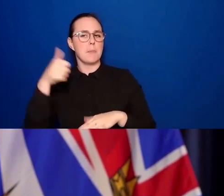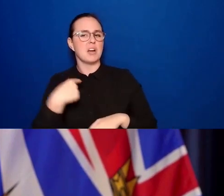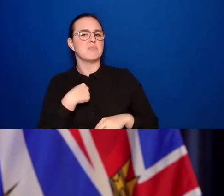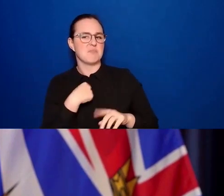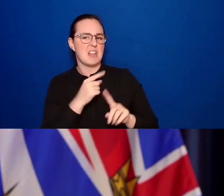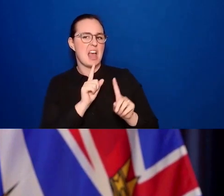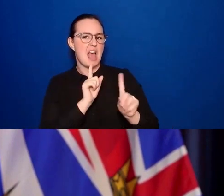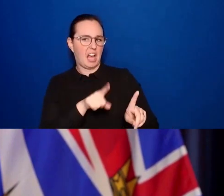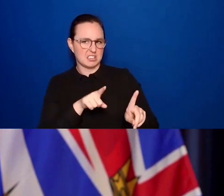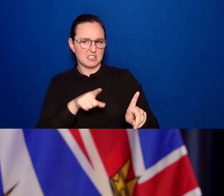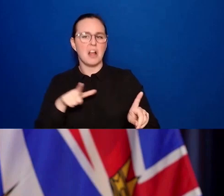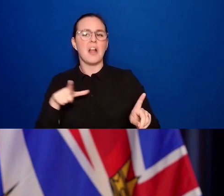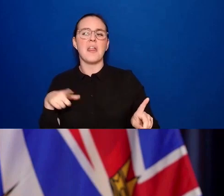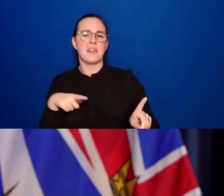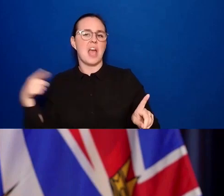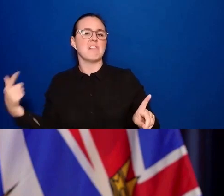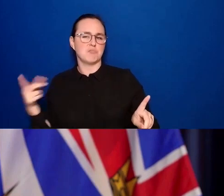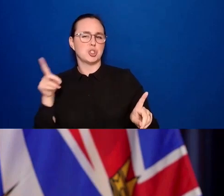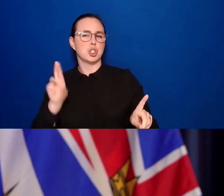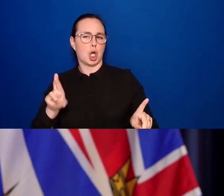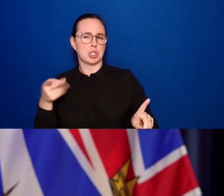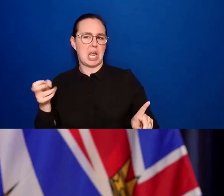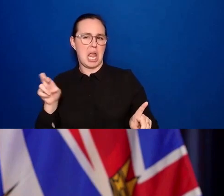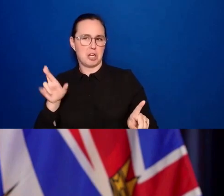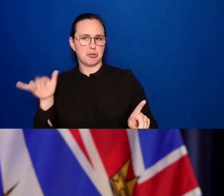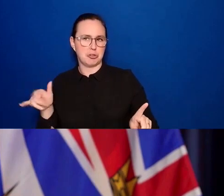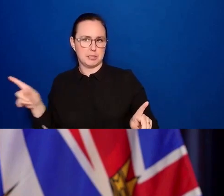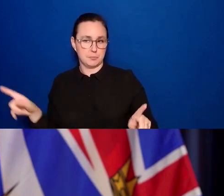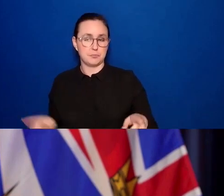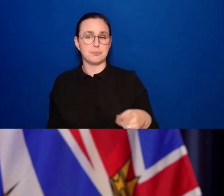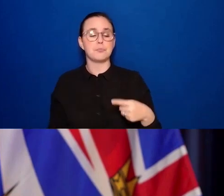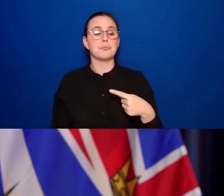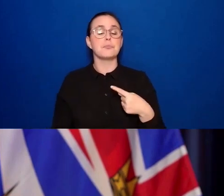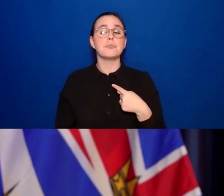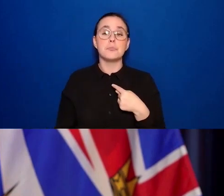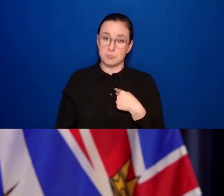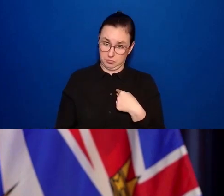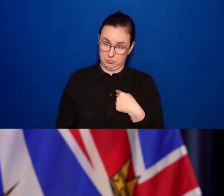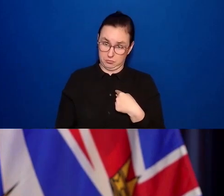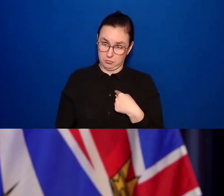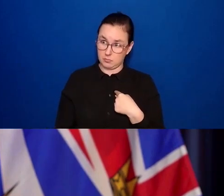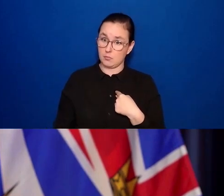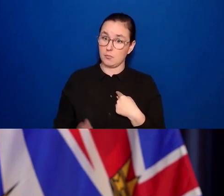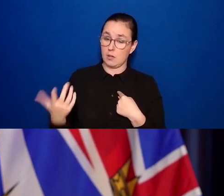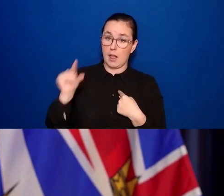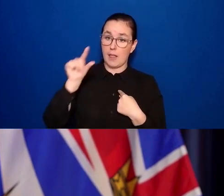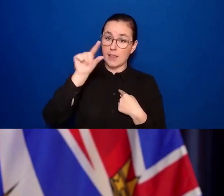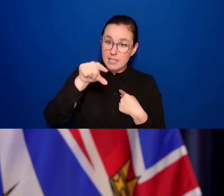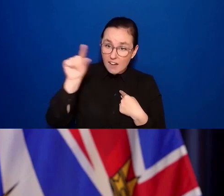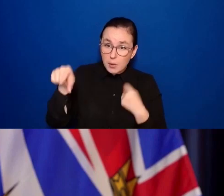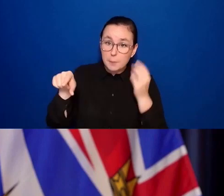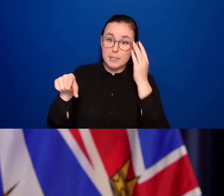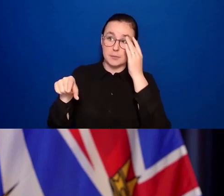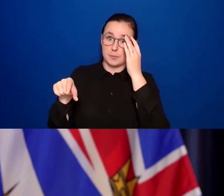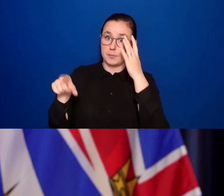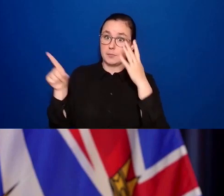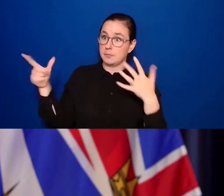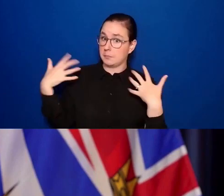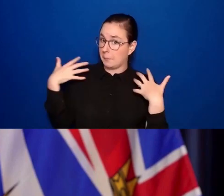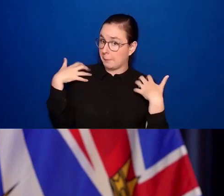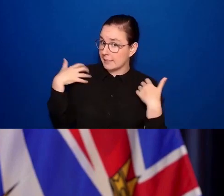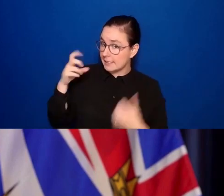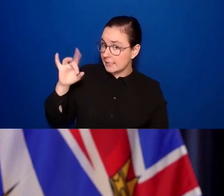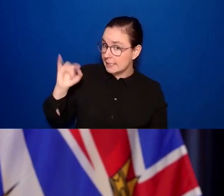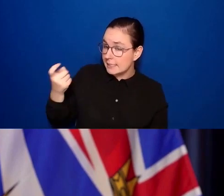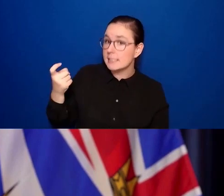of the detail. For me, for the government, Minister Dix and I and taking advice and counsel from public health,